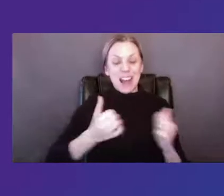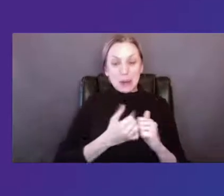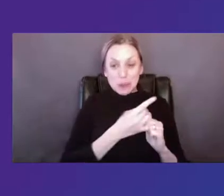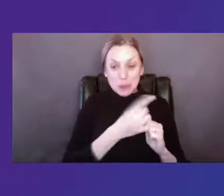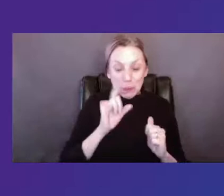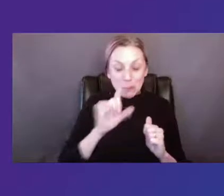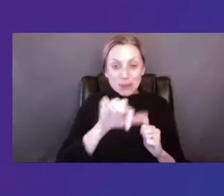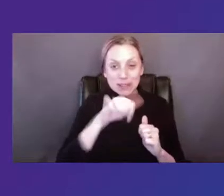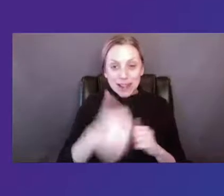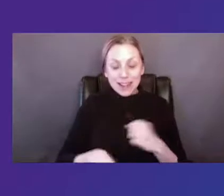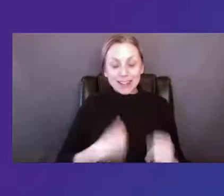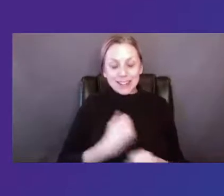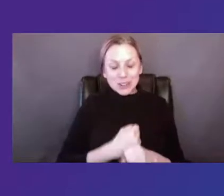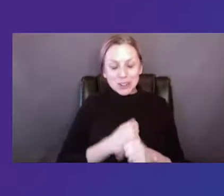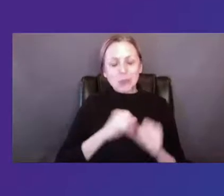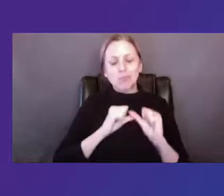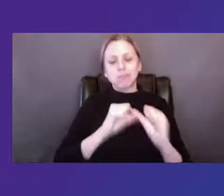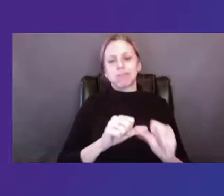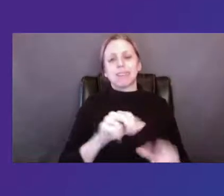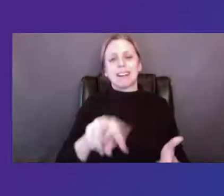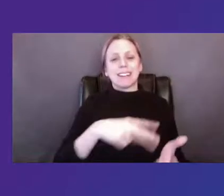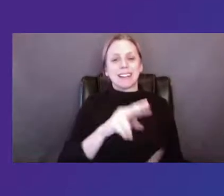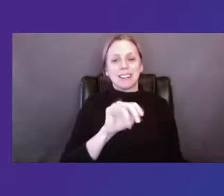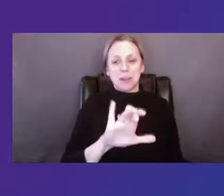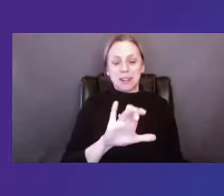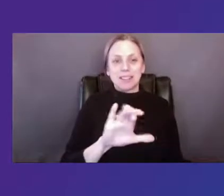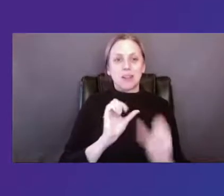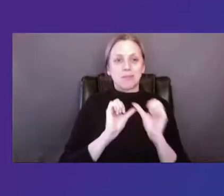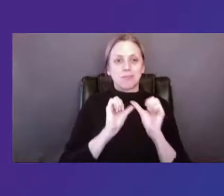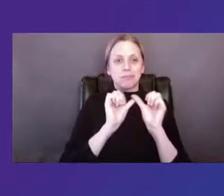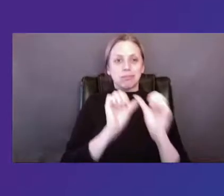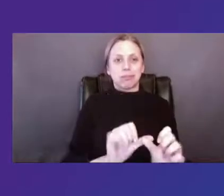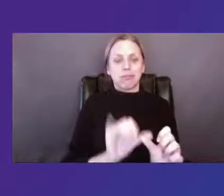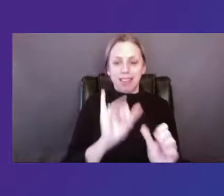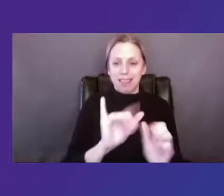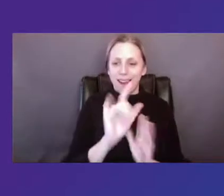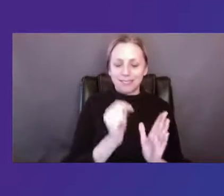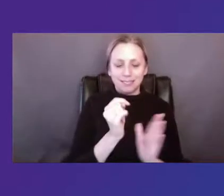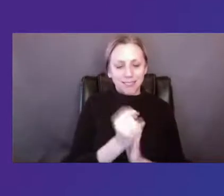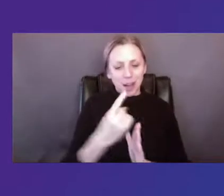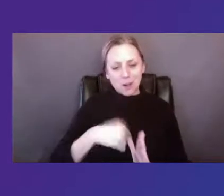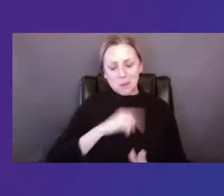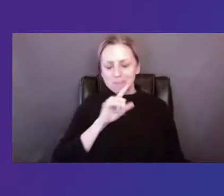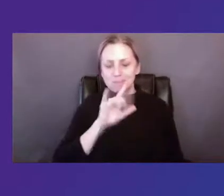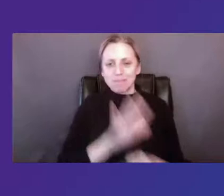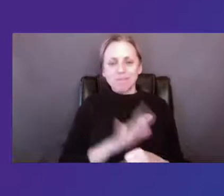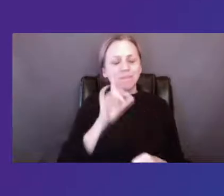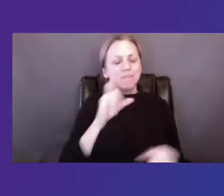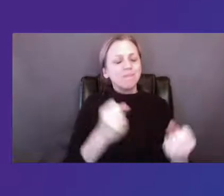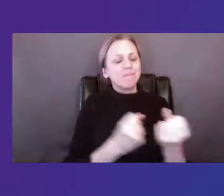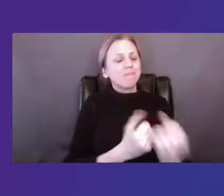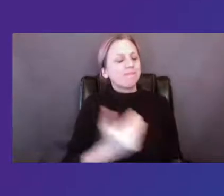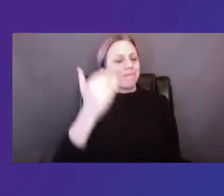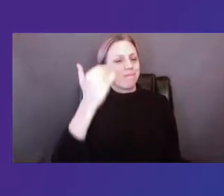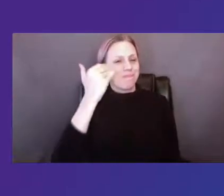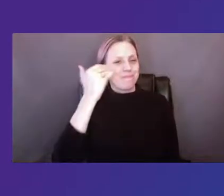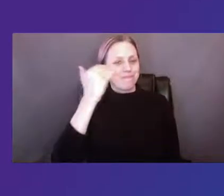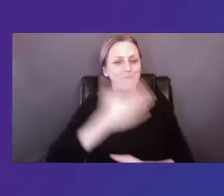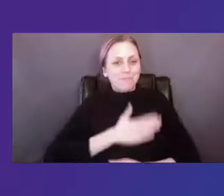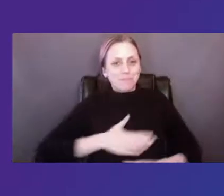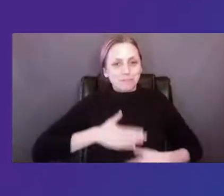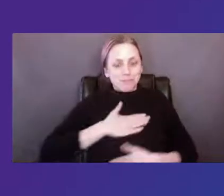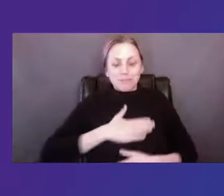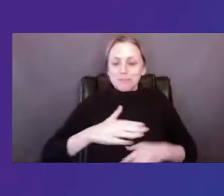years dance nyc has remained in that time committed to promoting the knowledge appreciation